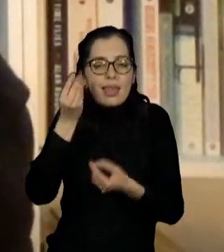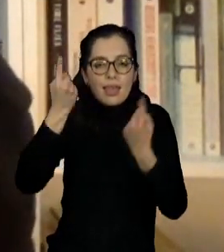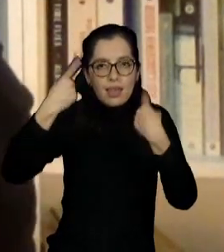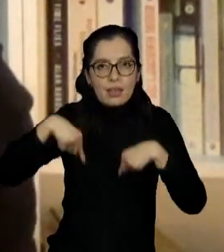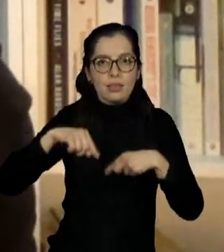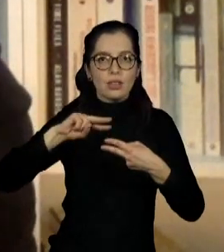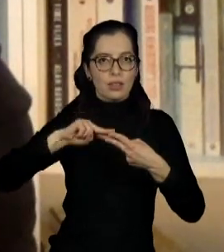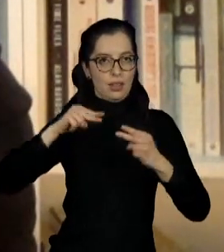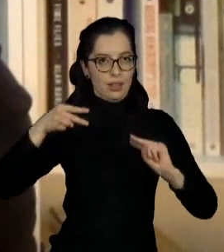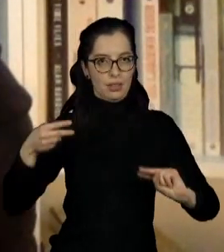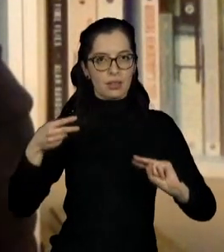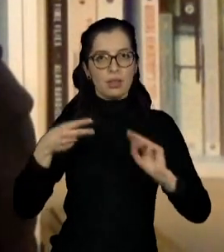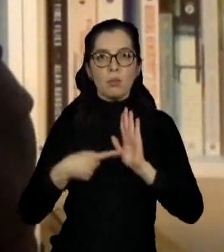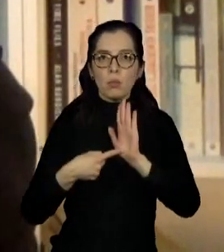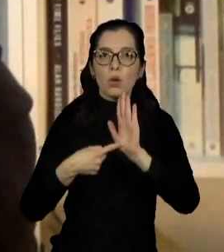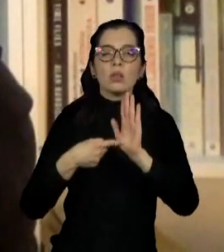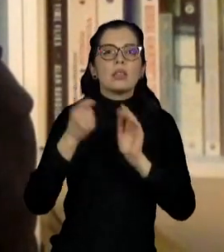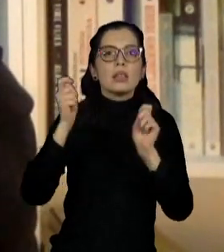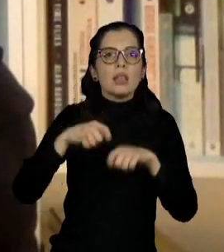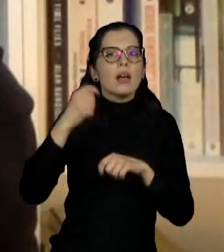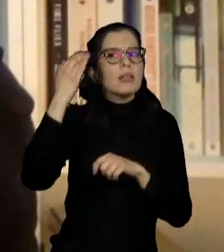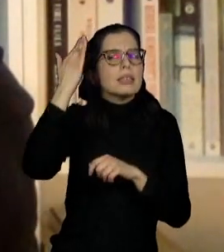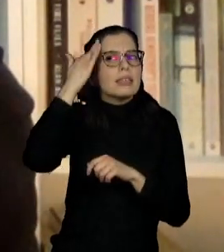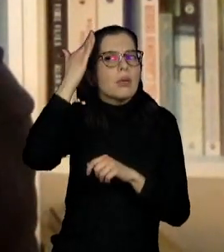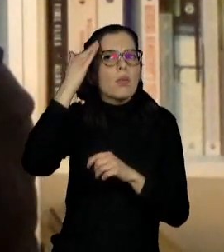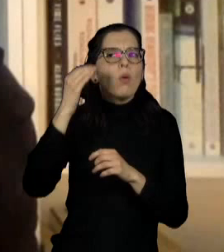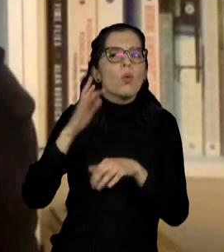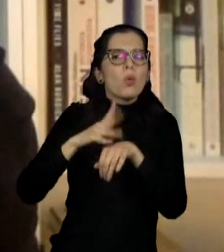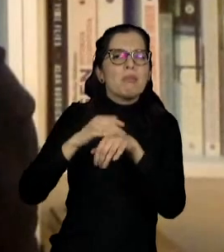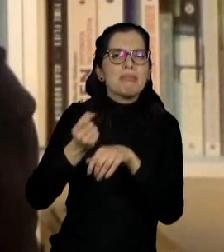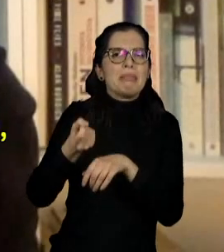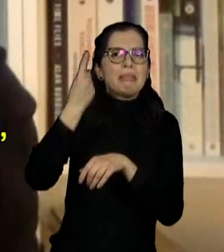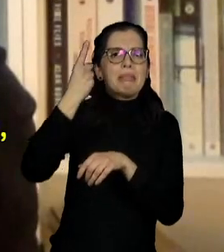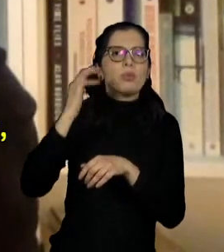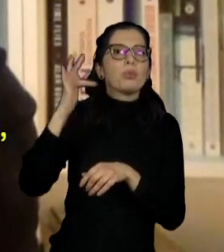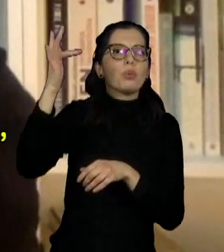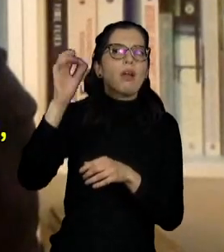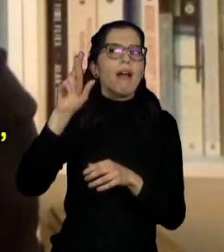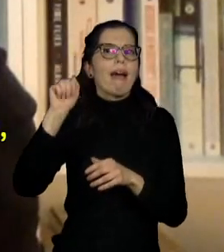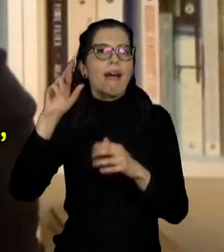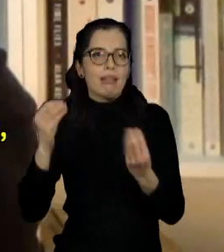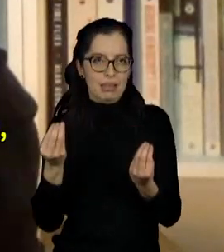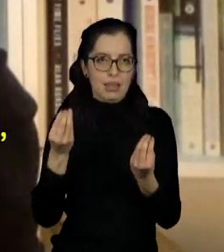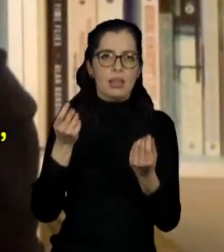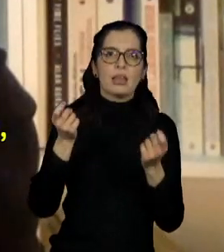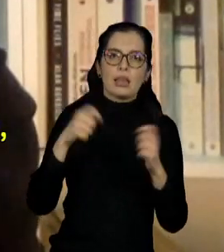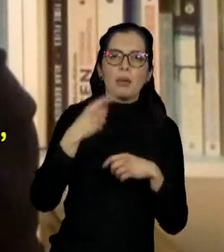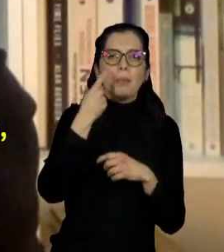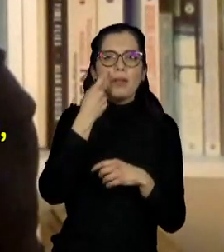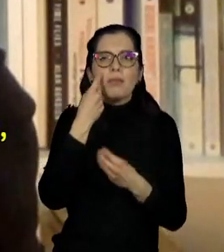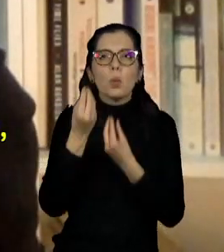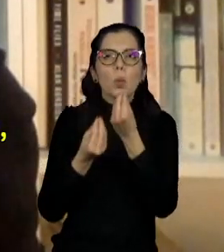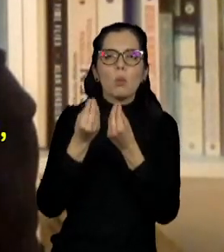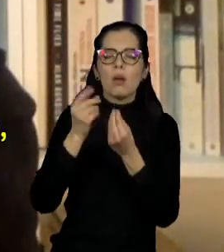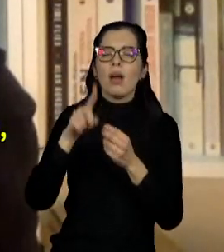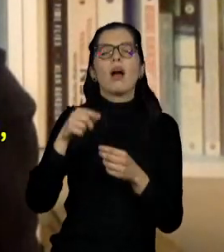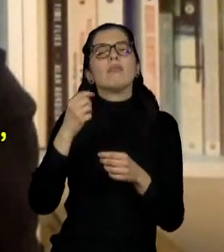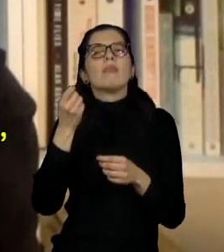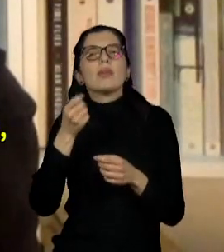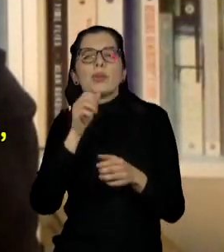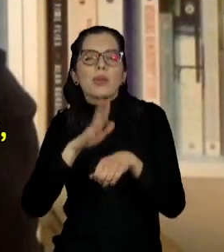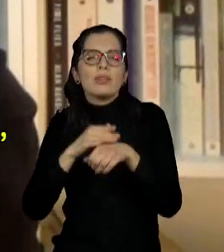tests beyond just unusual and rare diseases into much more common diseases such as heart attacks and